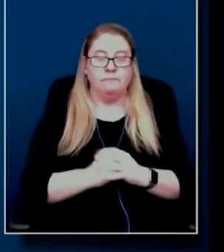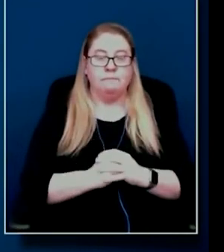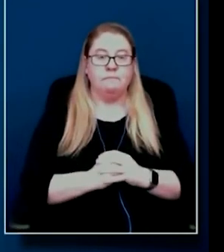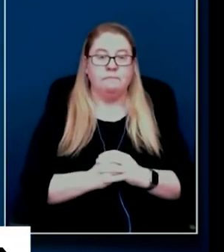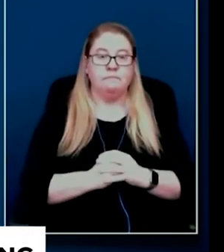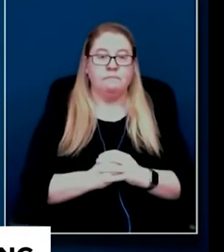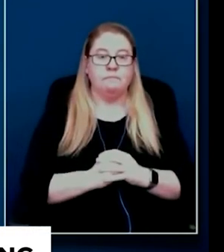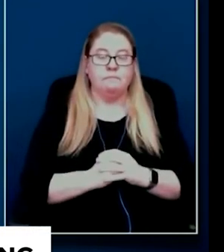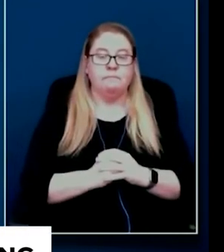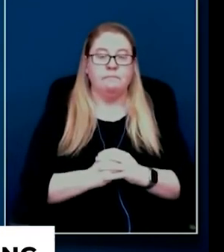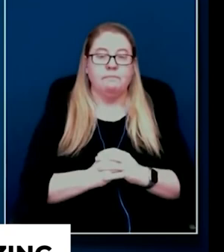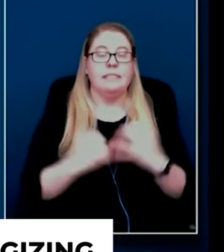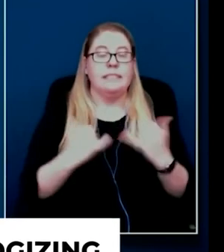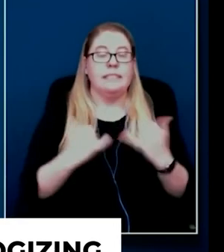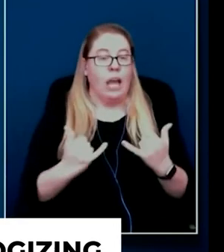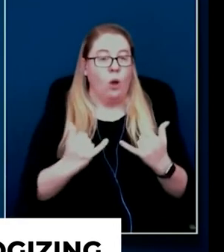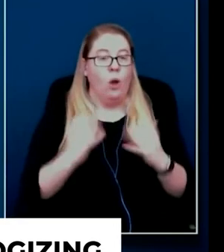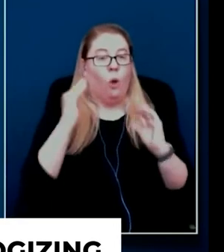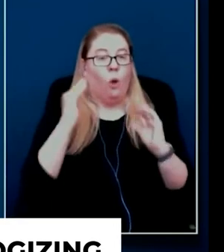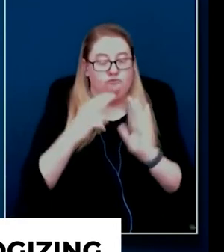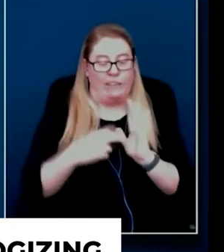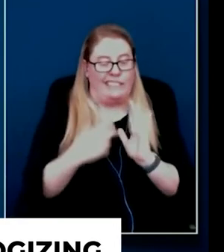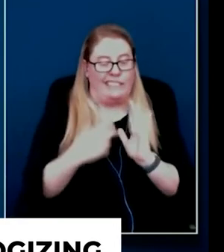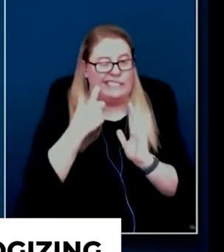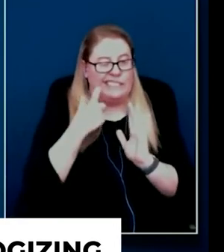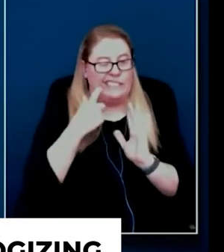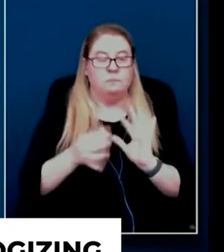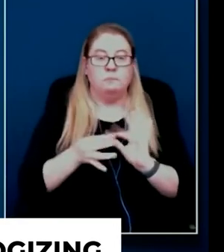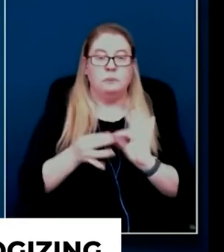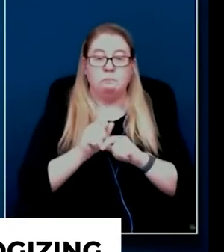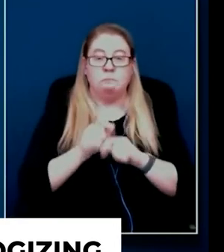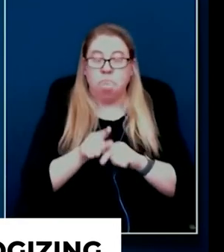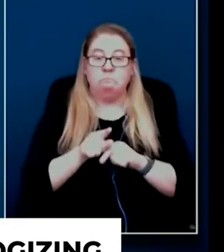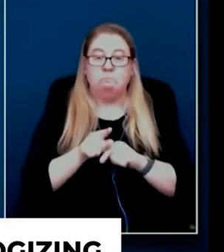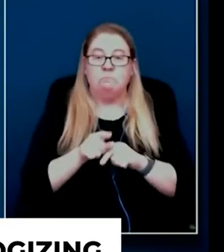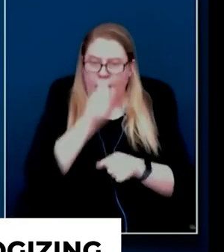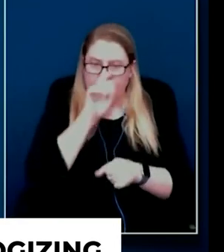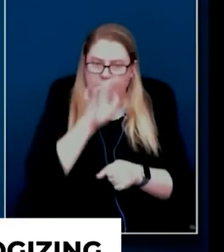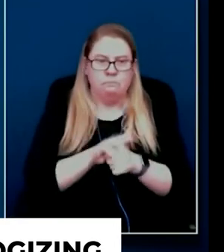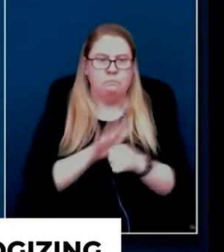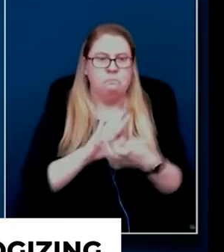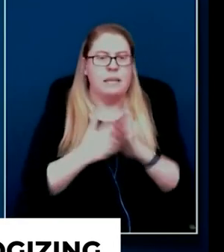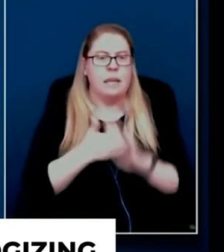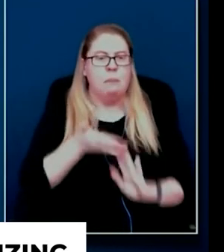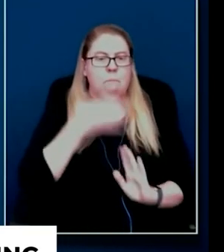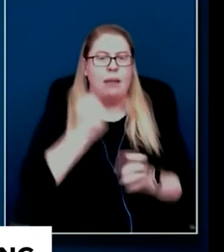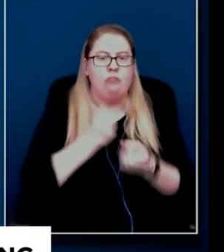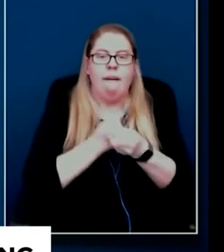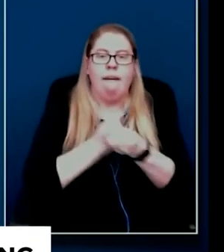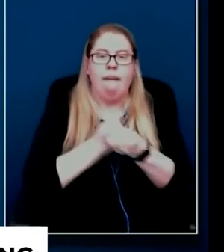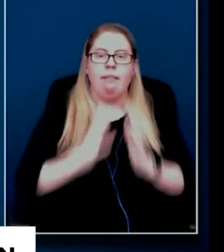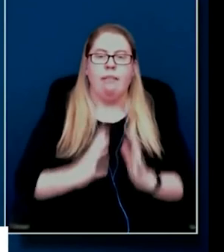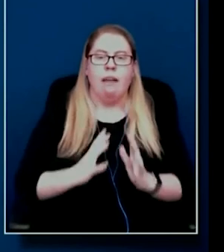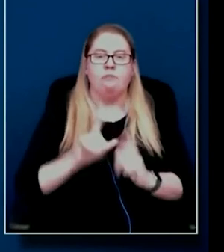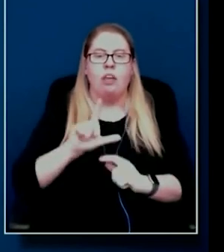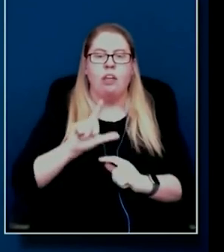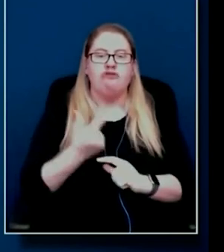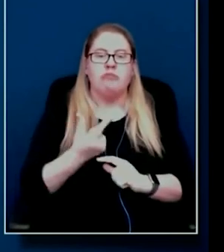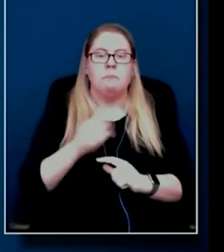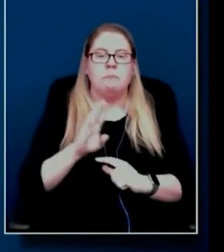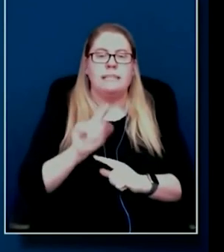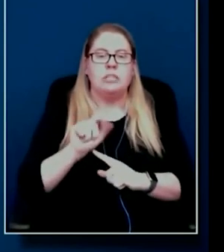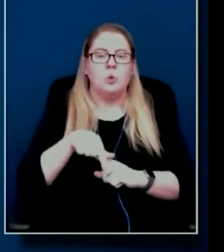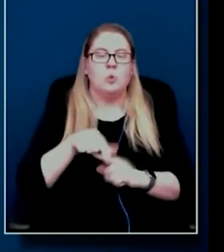By now I hope you've all read my most recent note in which I pledged to be a better ally for the LGBTQ plus community,